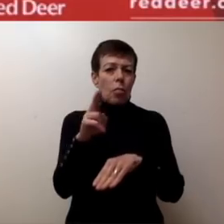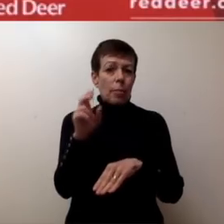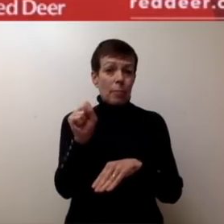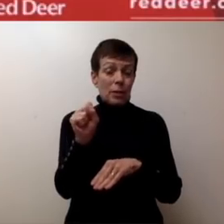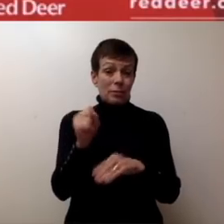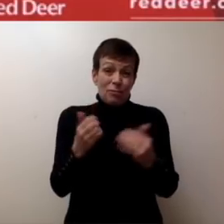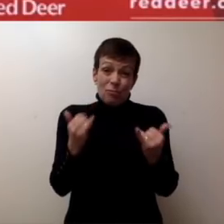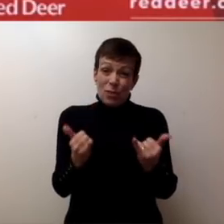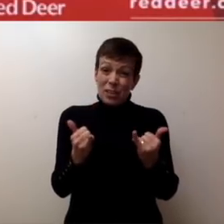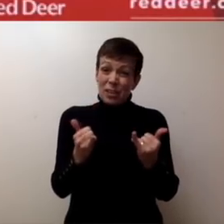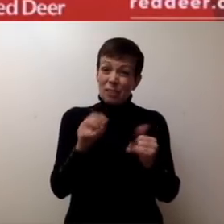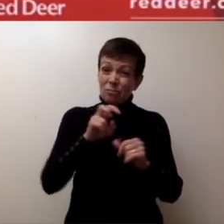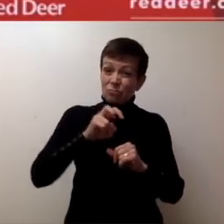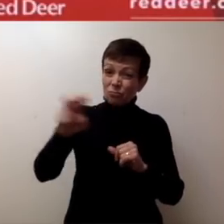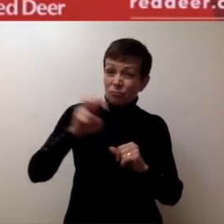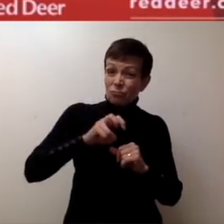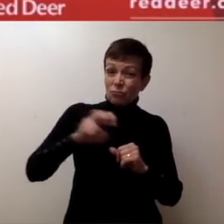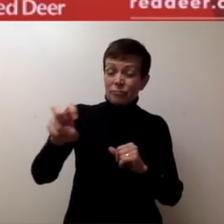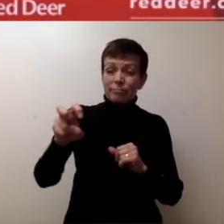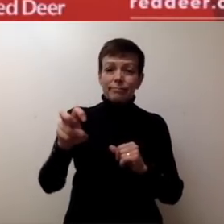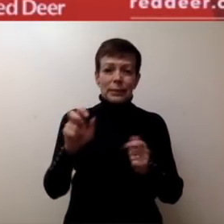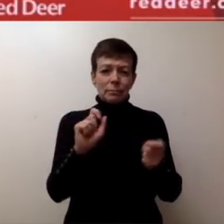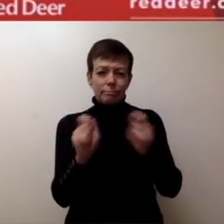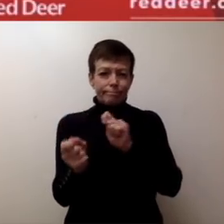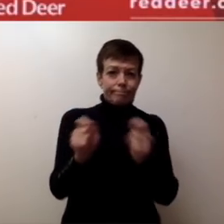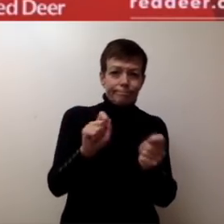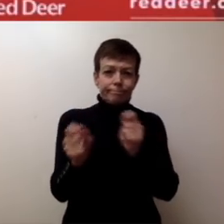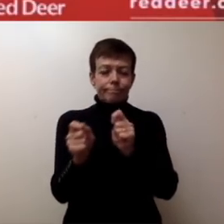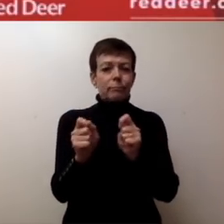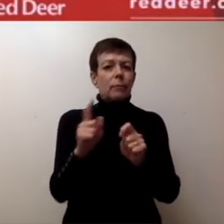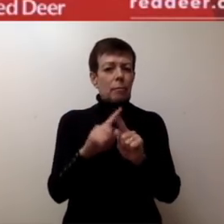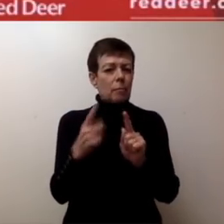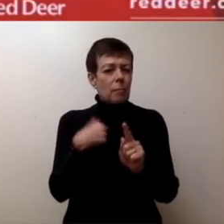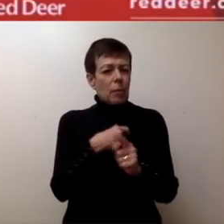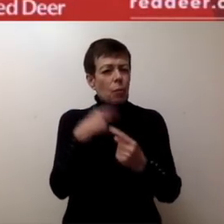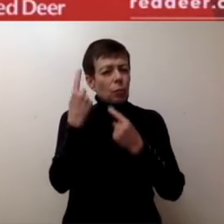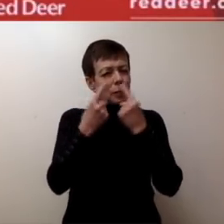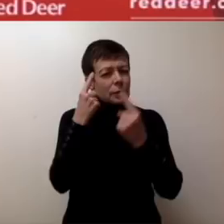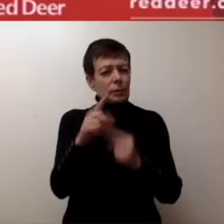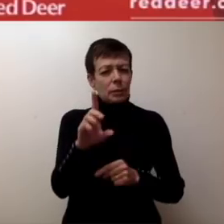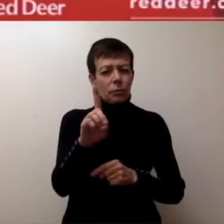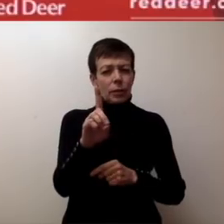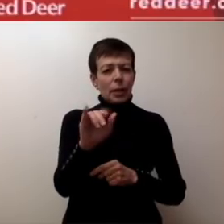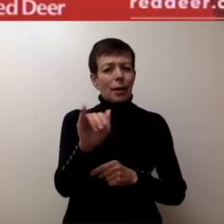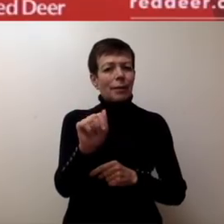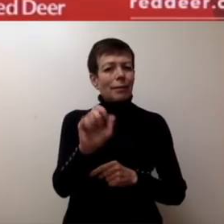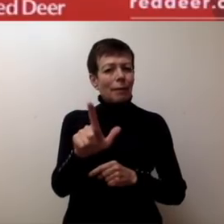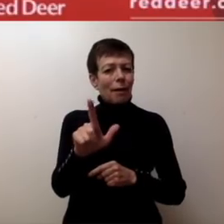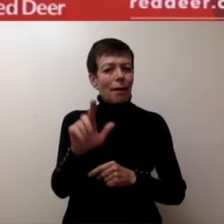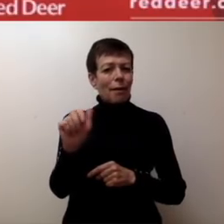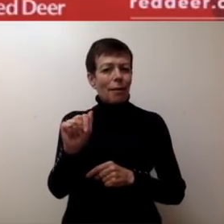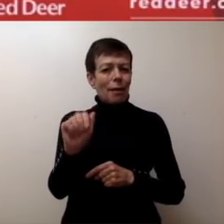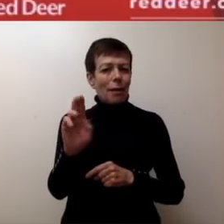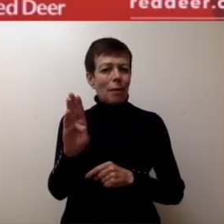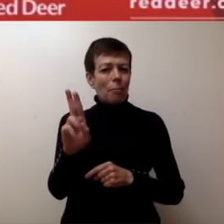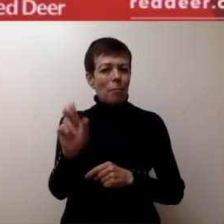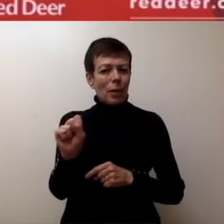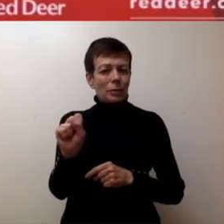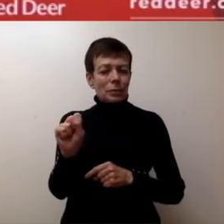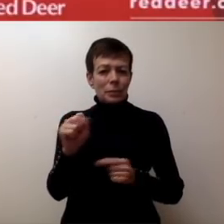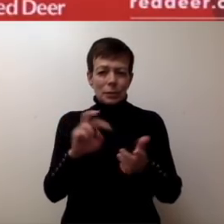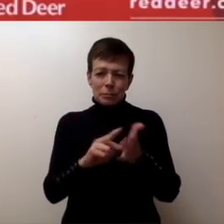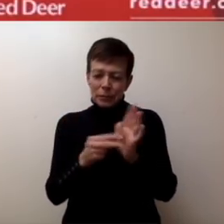bit fluid right now, but our emergency operations are looking into dial-o-bus options in order to make sure